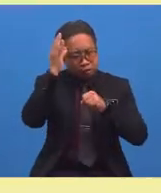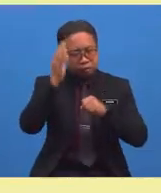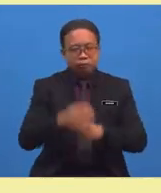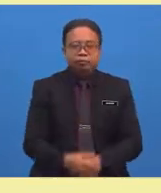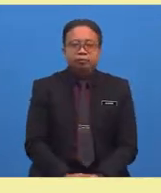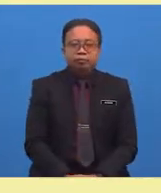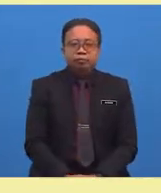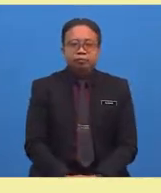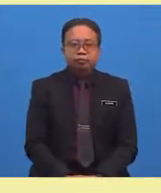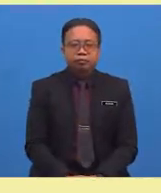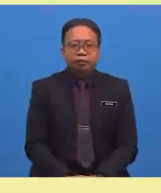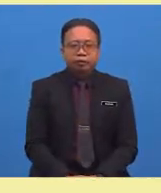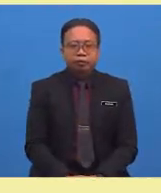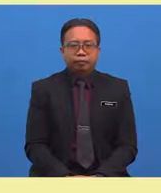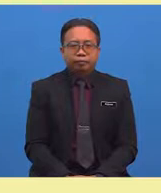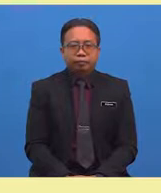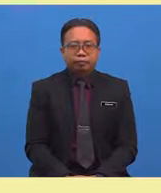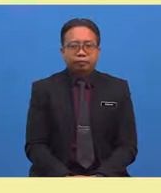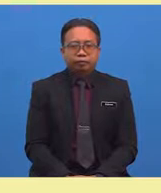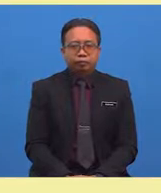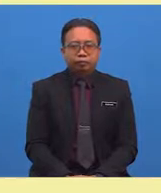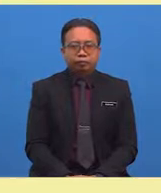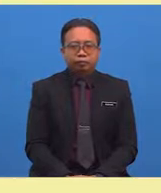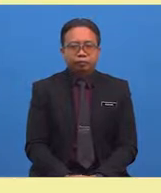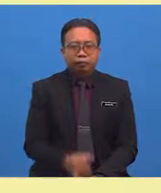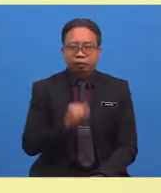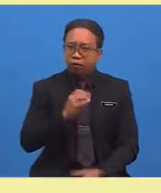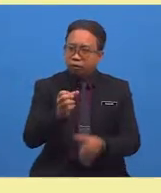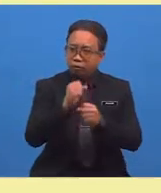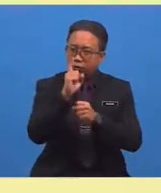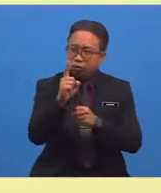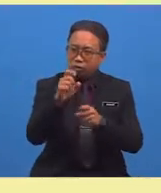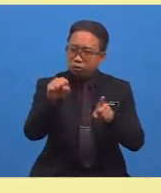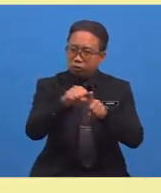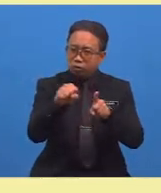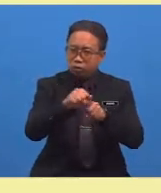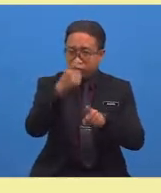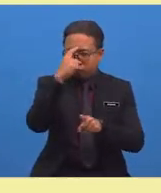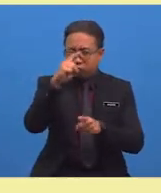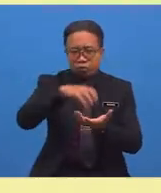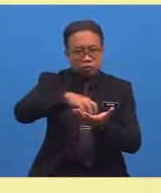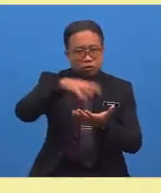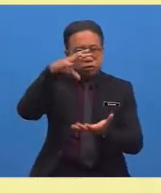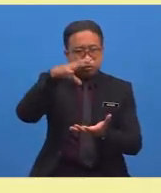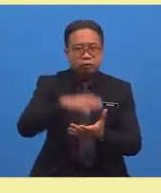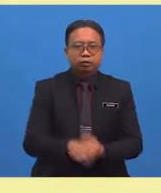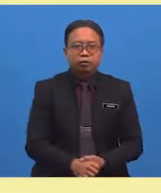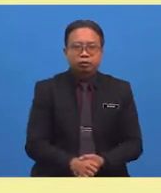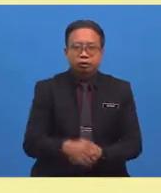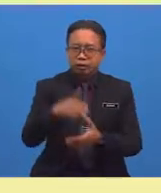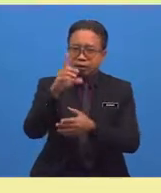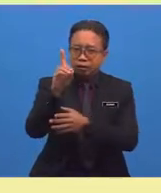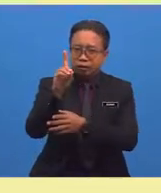Hmm. Aha. I've got one synonym for expensive. Deer.